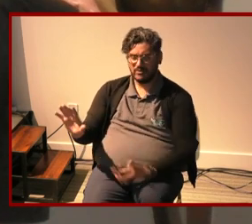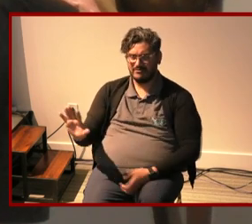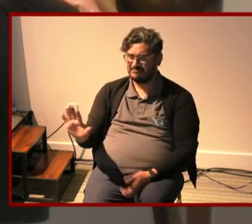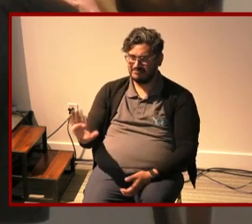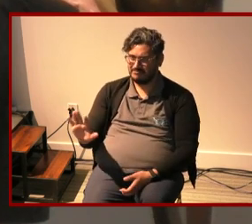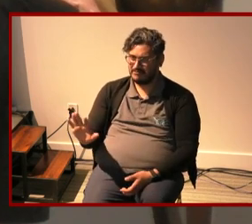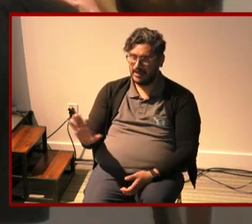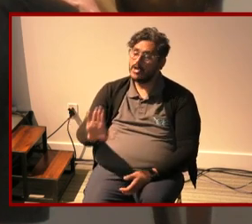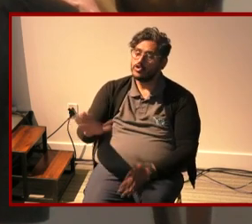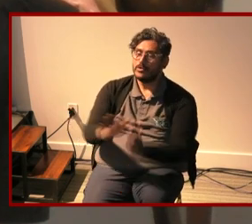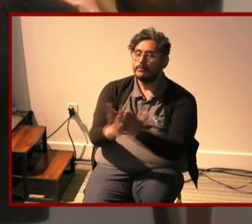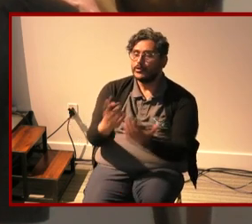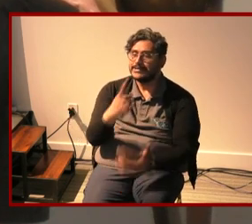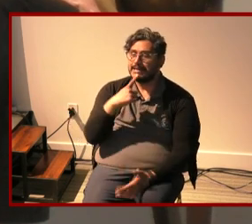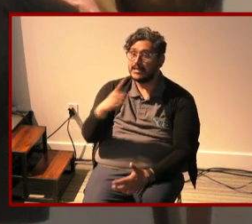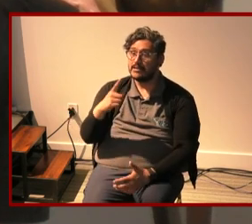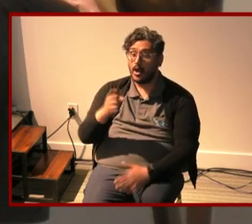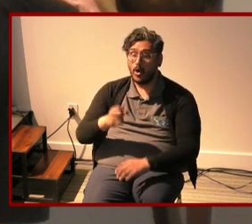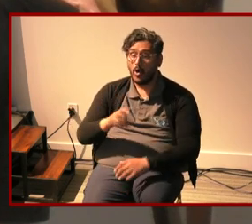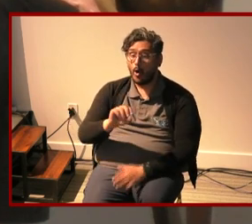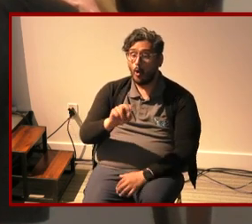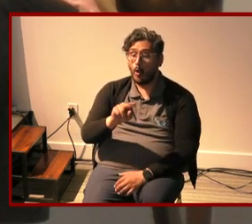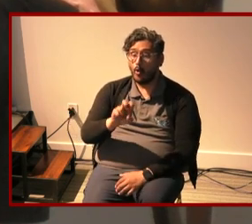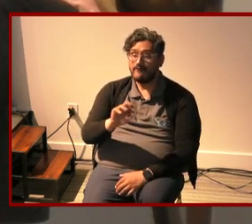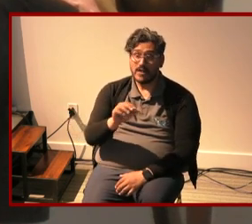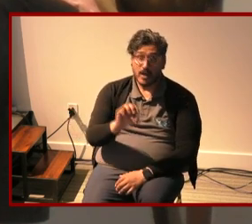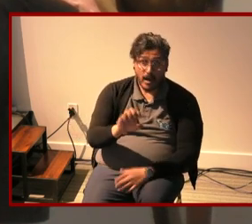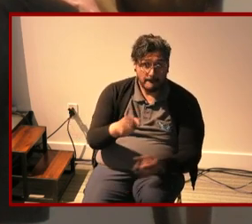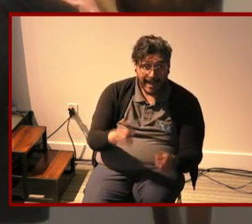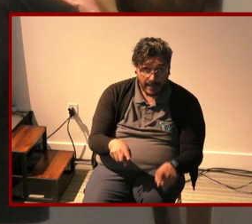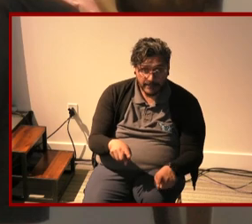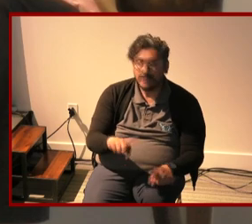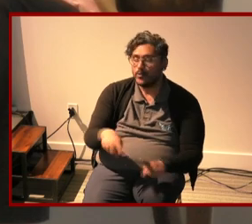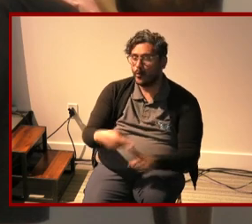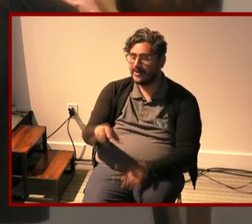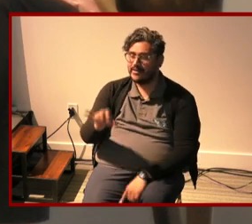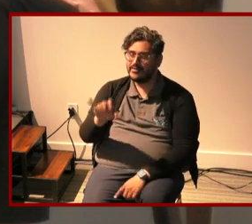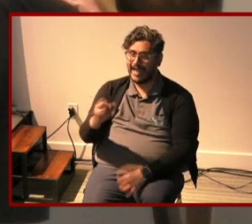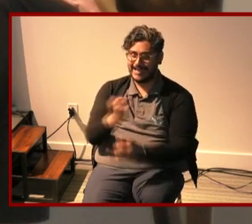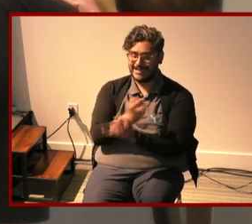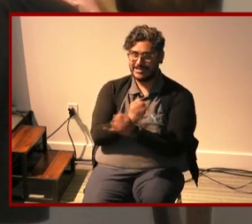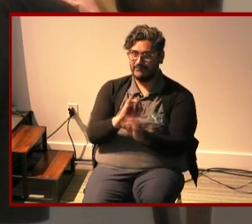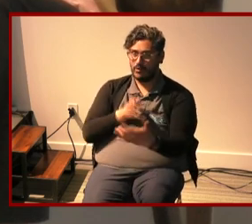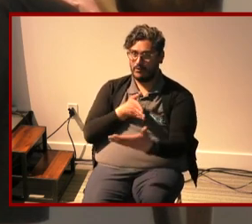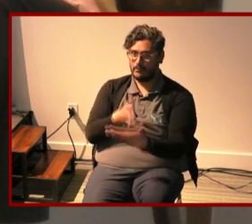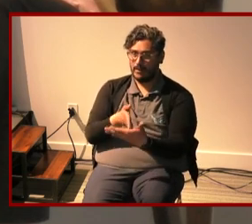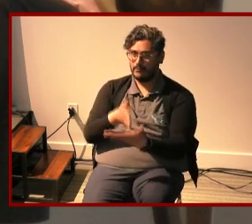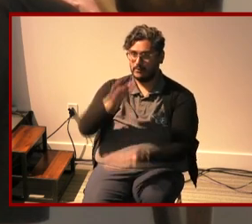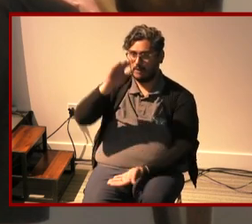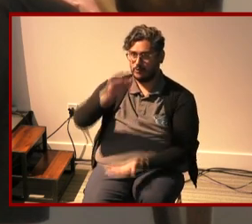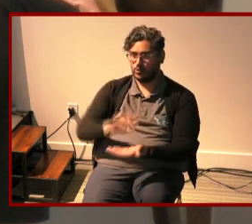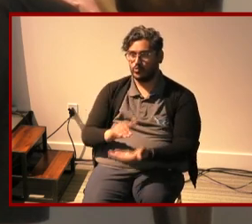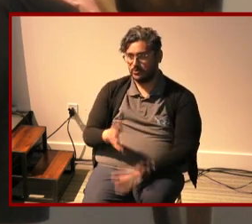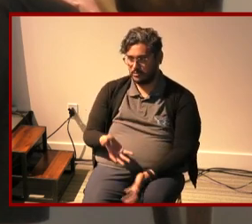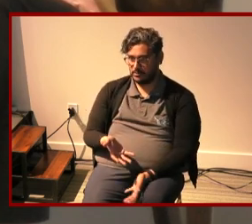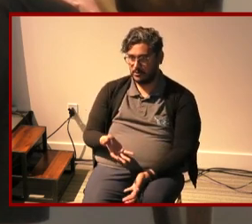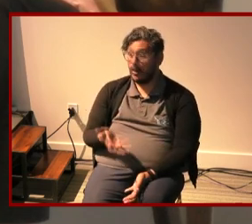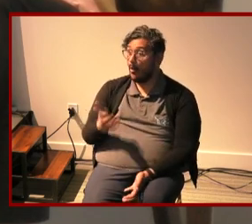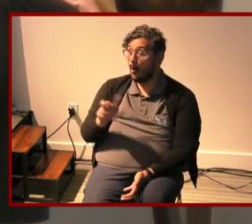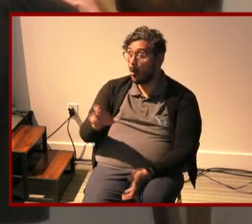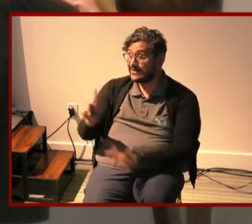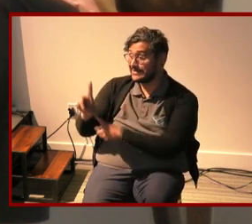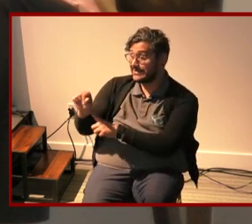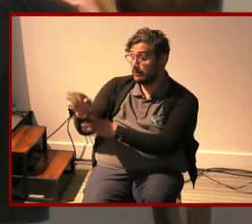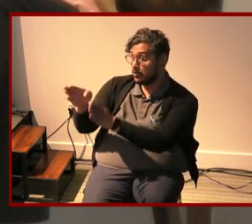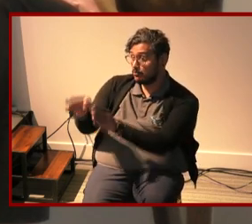say overcoming happens when individual impairment is cured or significantly reduced or when the disabled person